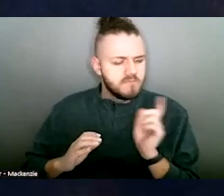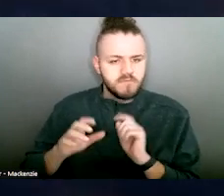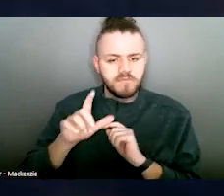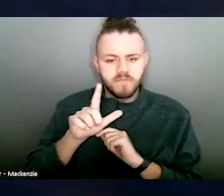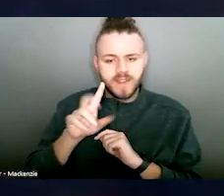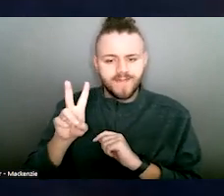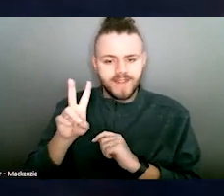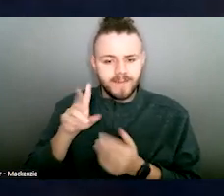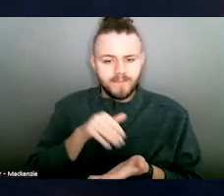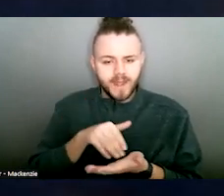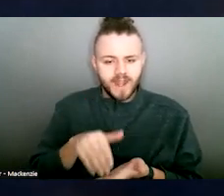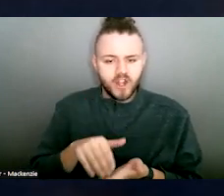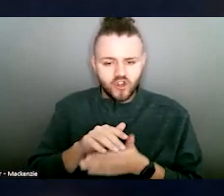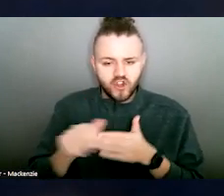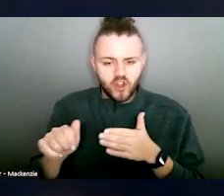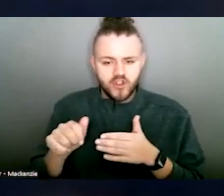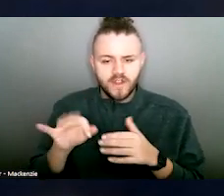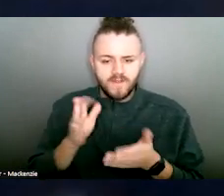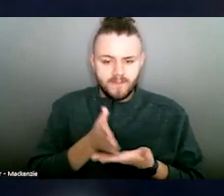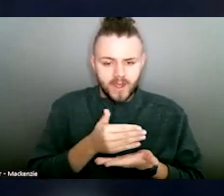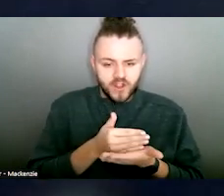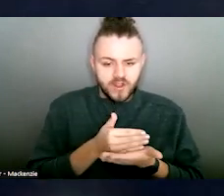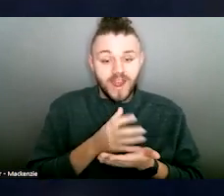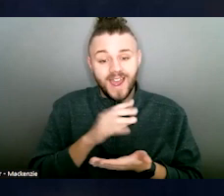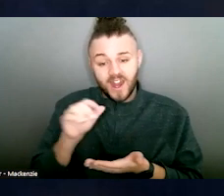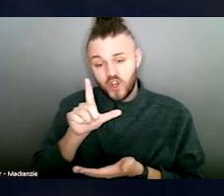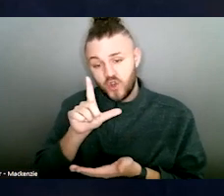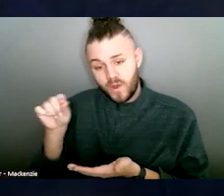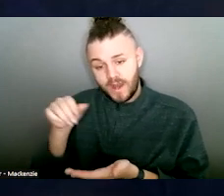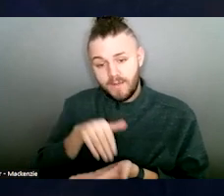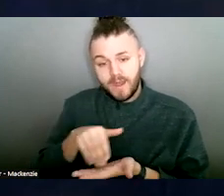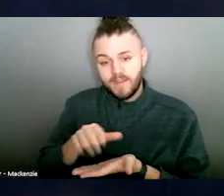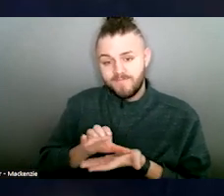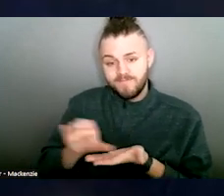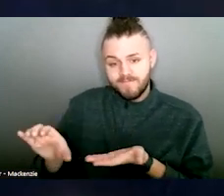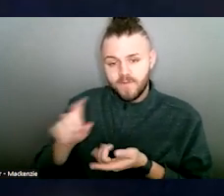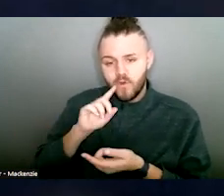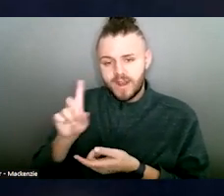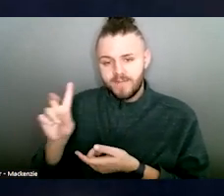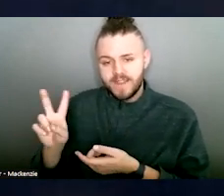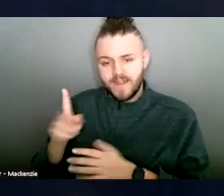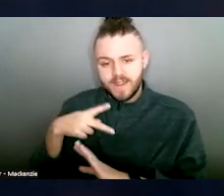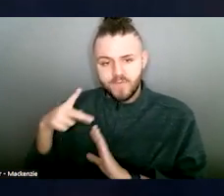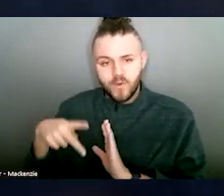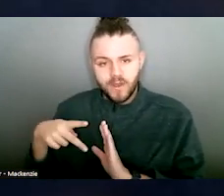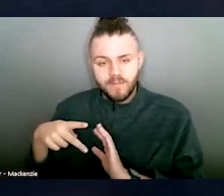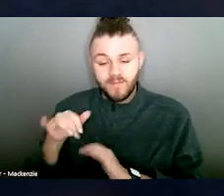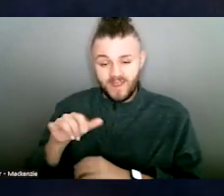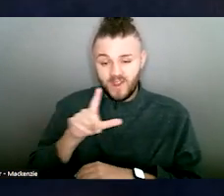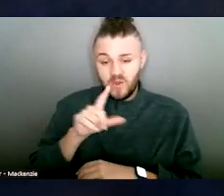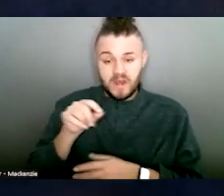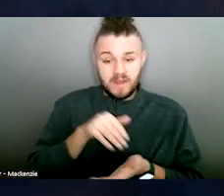addition to the $20 million total that was allocated to the domestic violence program. That $20 million line of item,